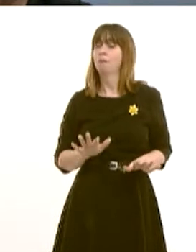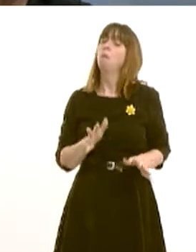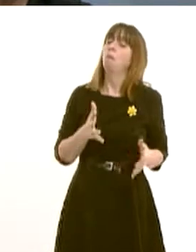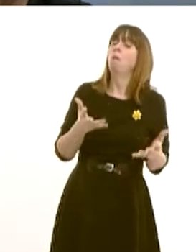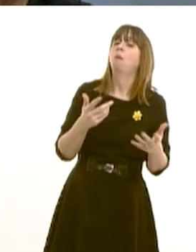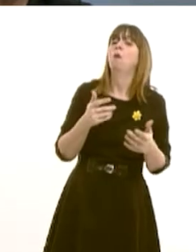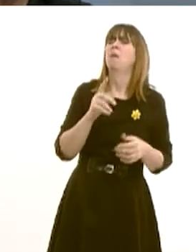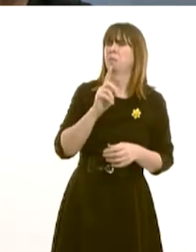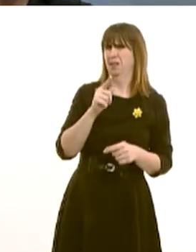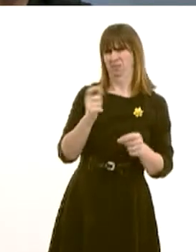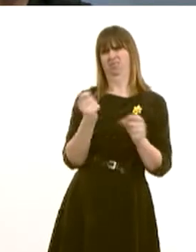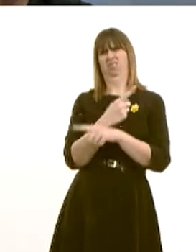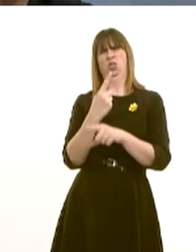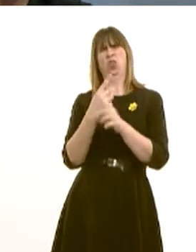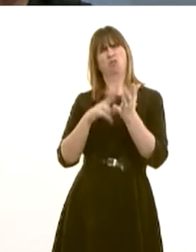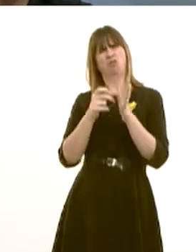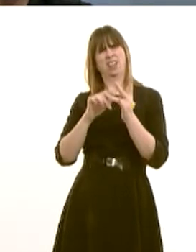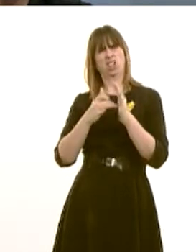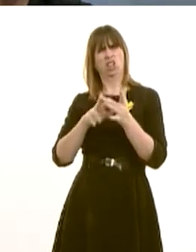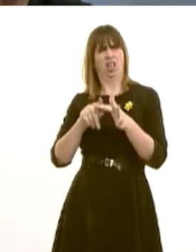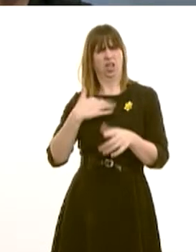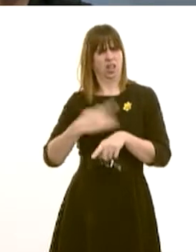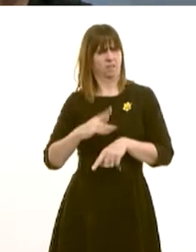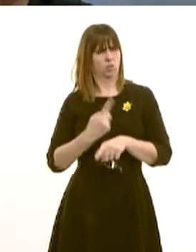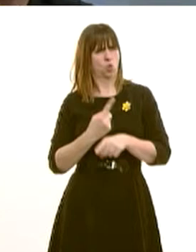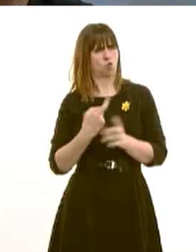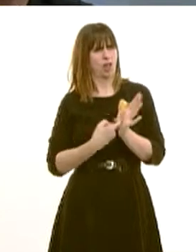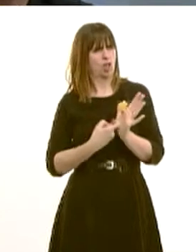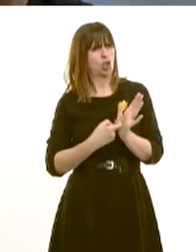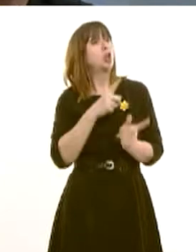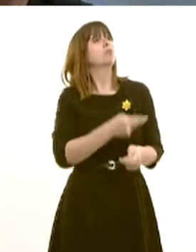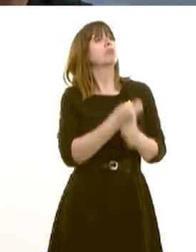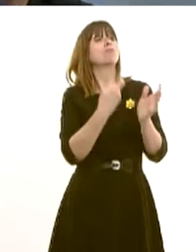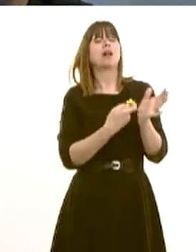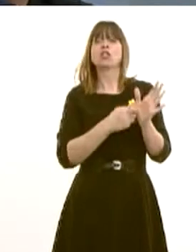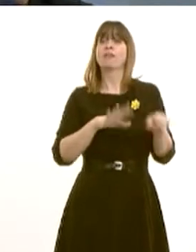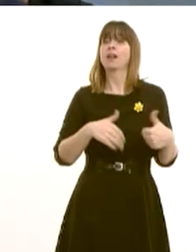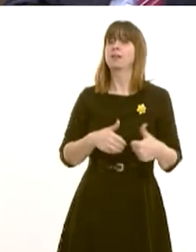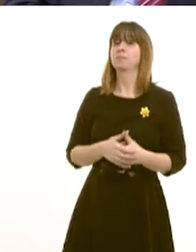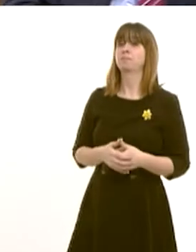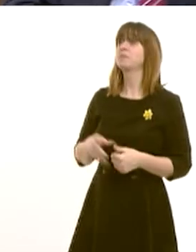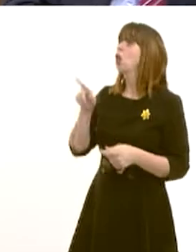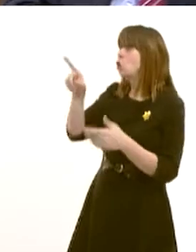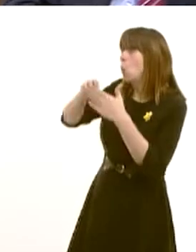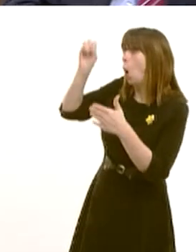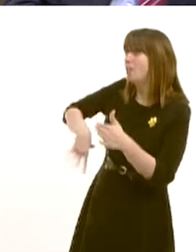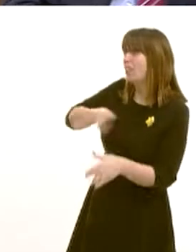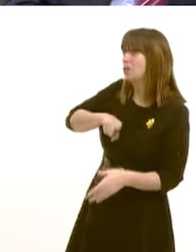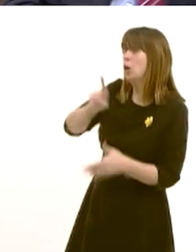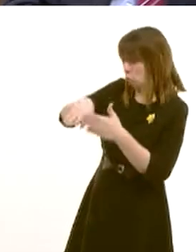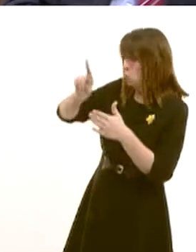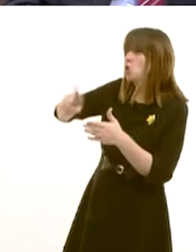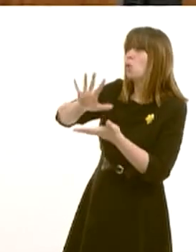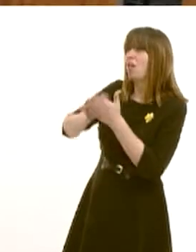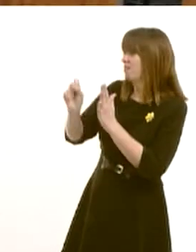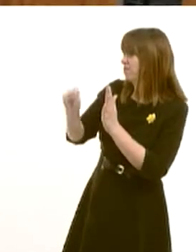Although you did bizarrely talk about Radnorshire, when I didn't even mention Radnorshire to you, First Minister, but there you go. So, that's something time and time again you'll